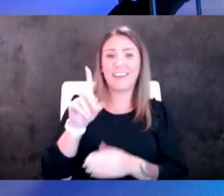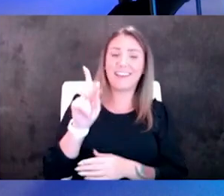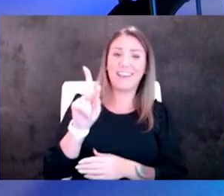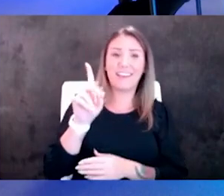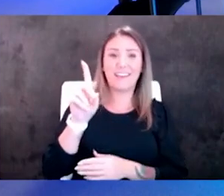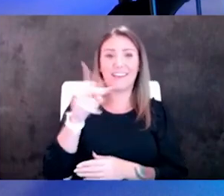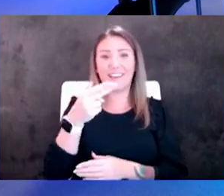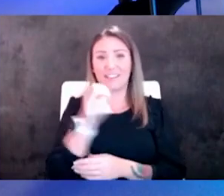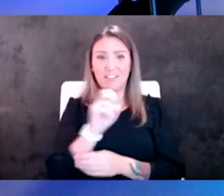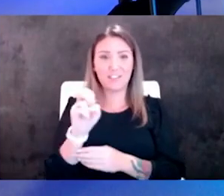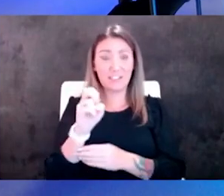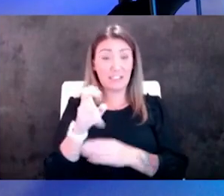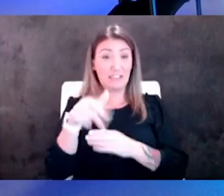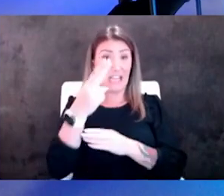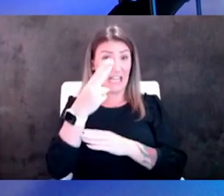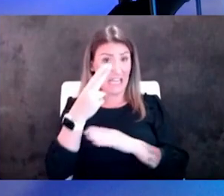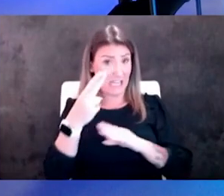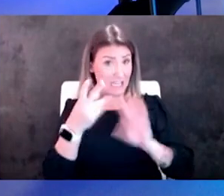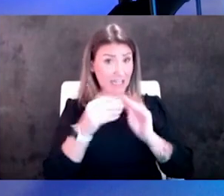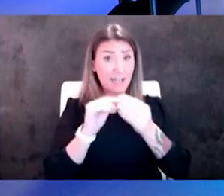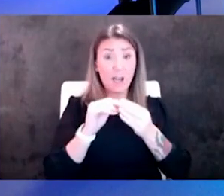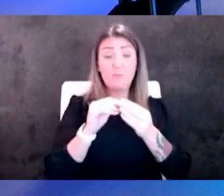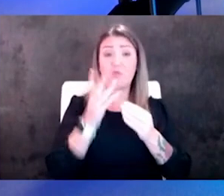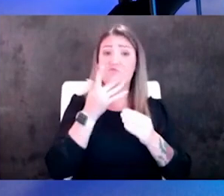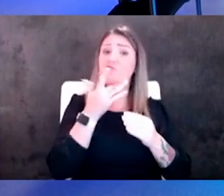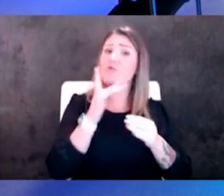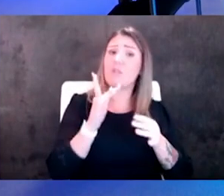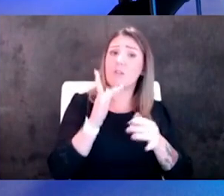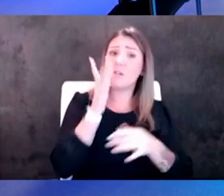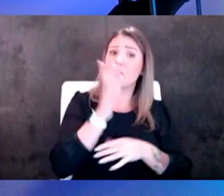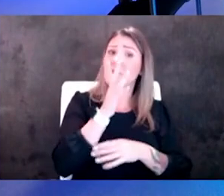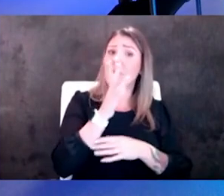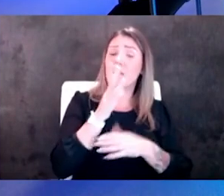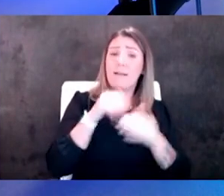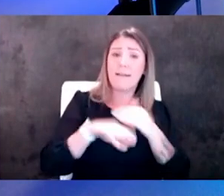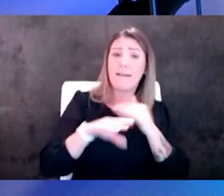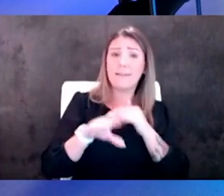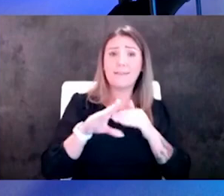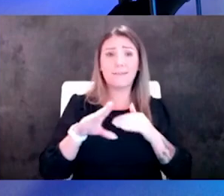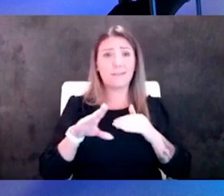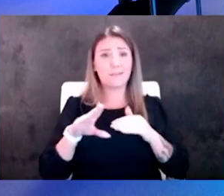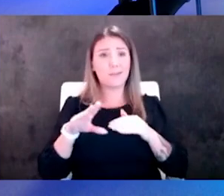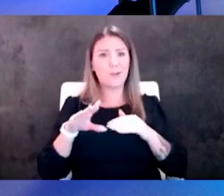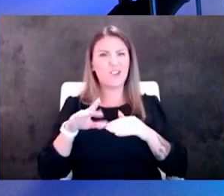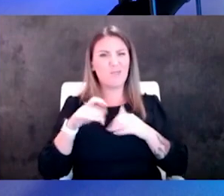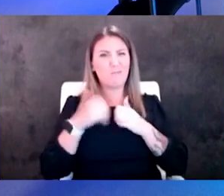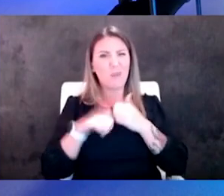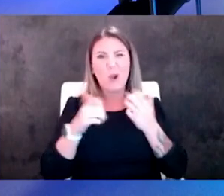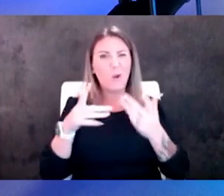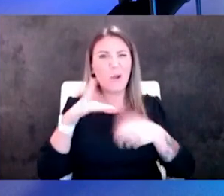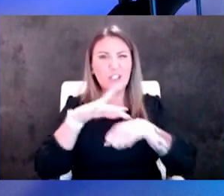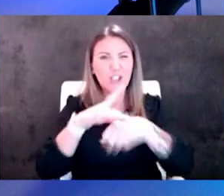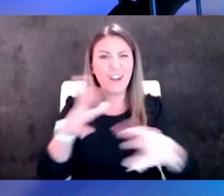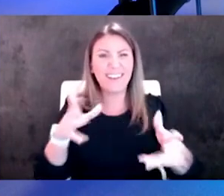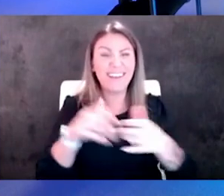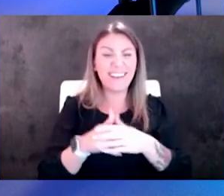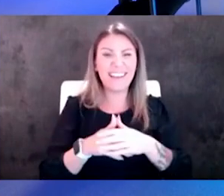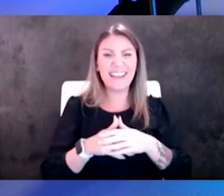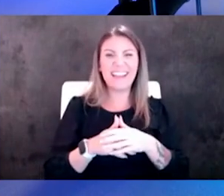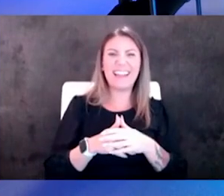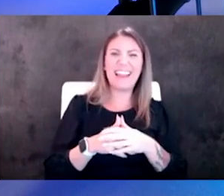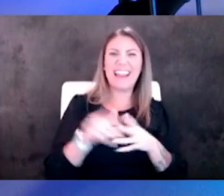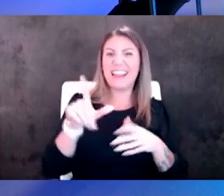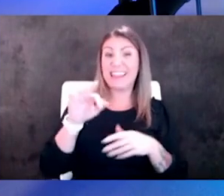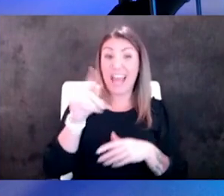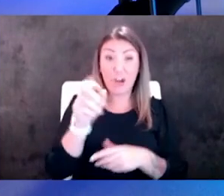highest number of rural access i think hospitals per geographic whatever the right thing is we have a lot of rural access hospitals at risk in